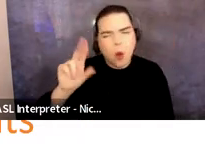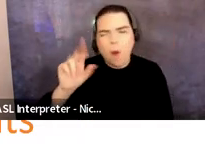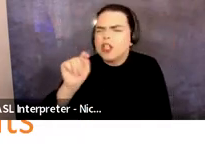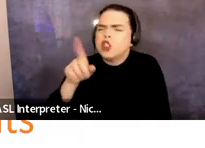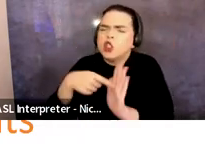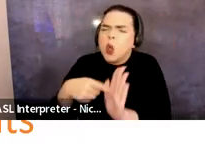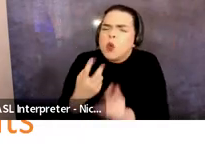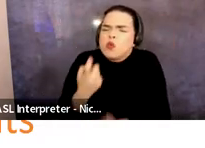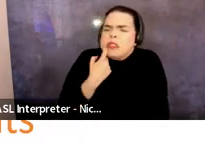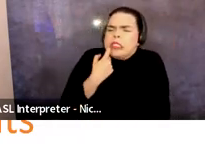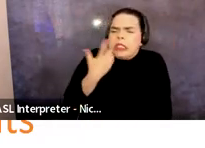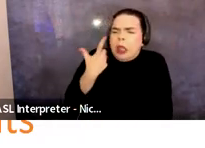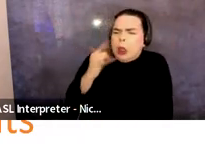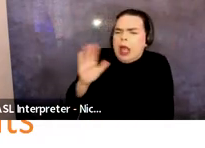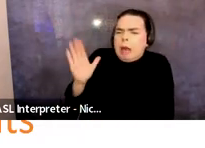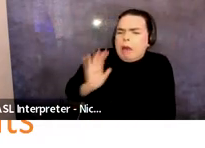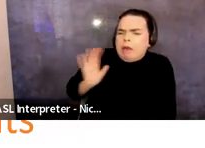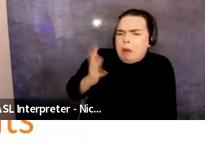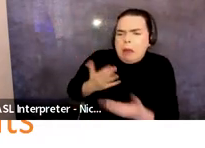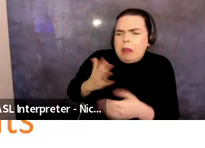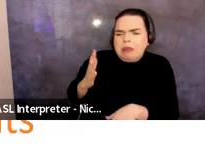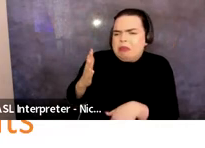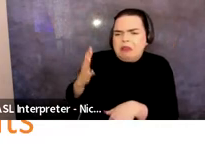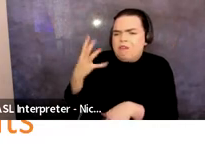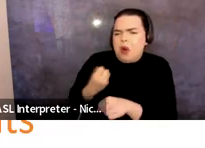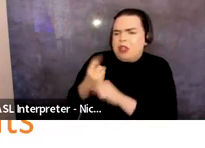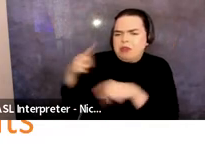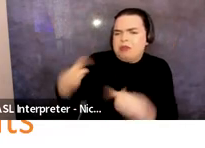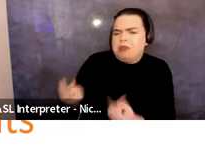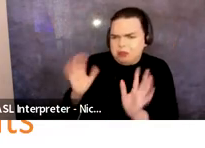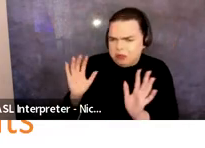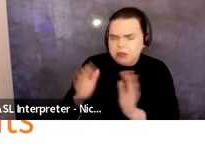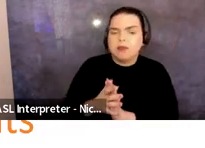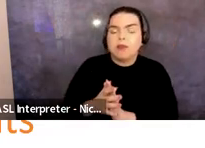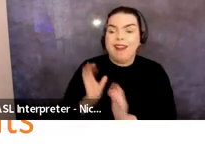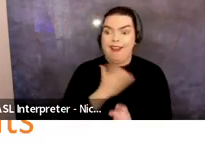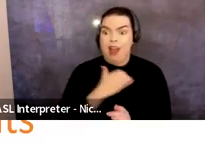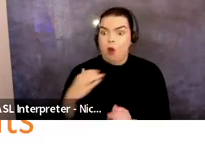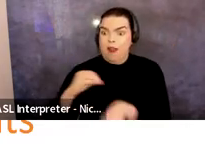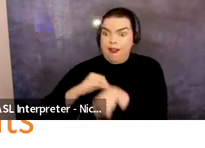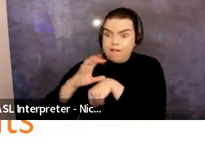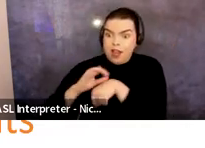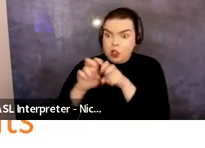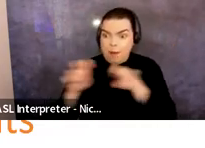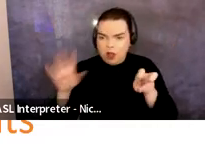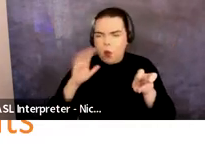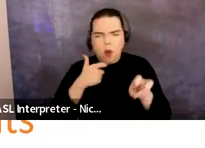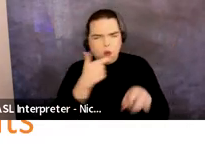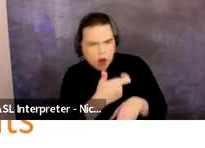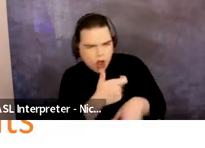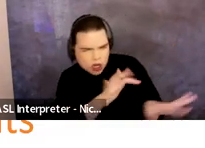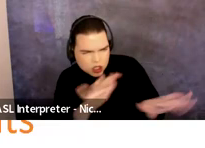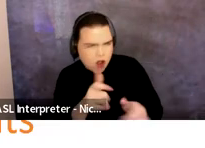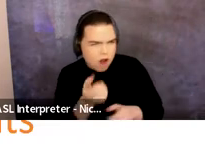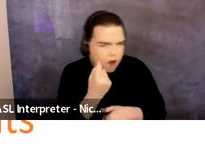work from within at least the last four years. Our advisor panelists will be watching these samples to get a better idea